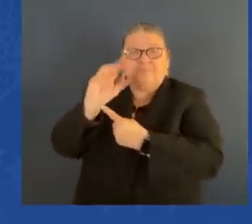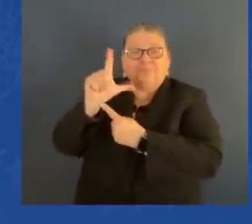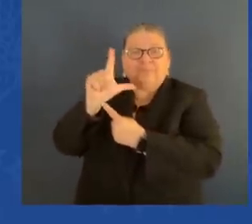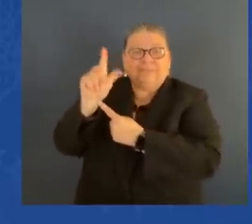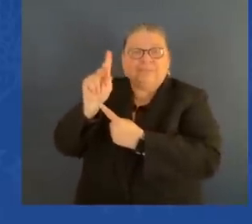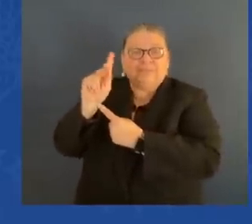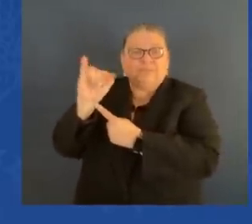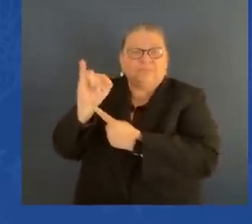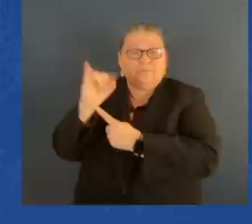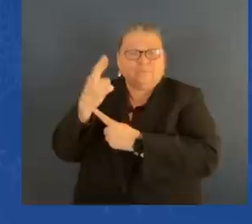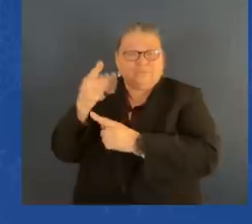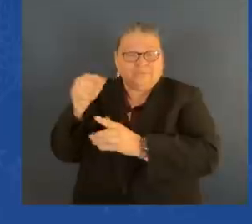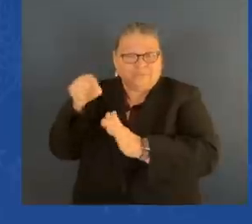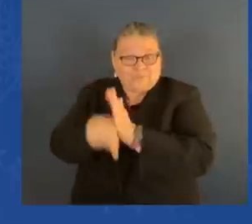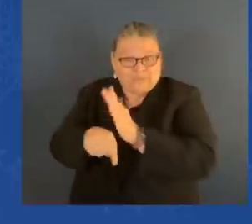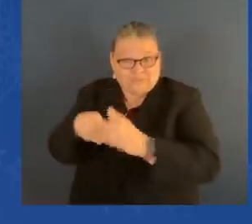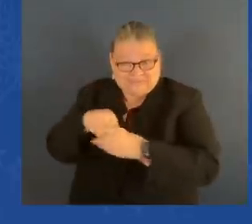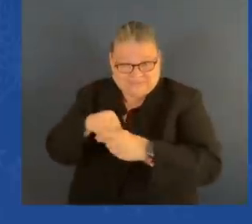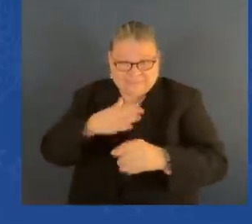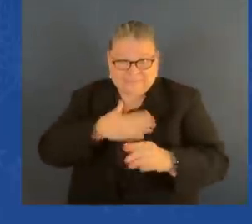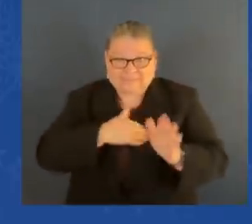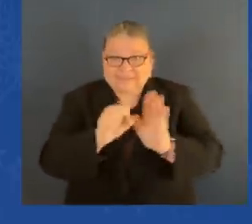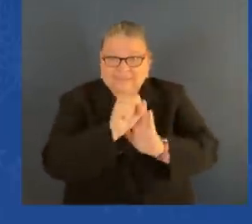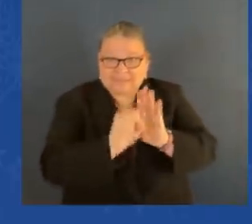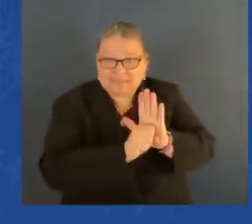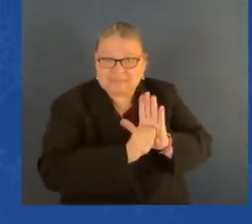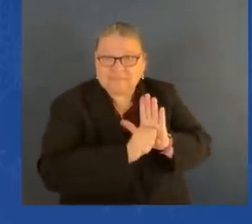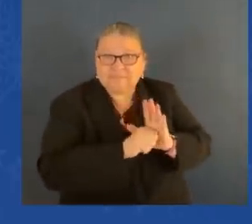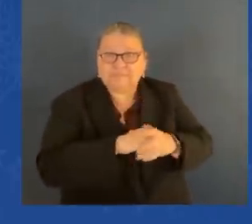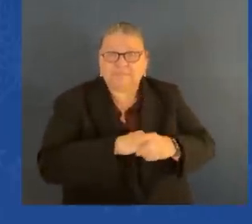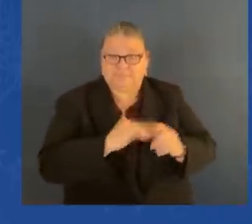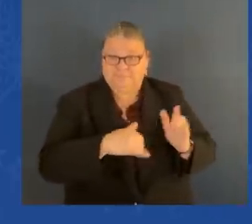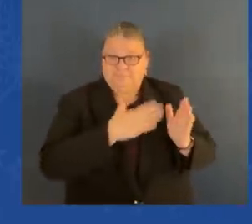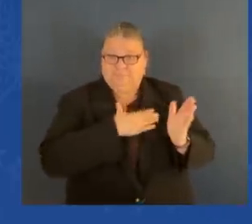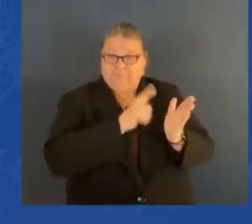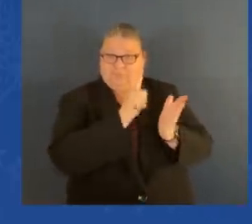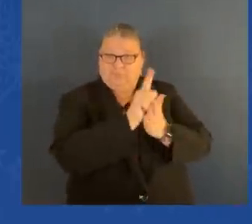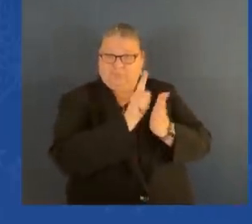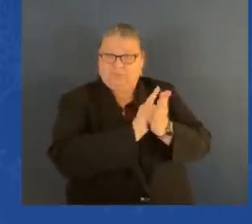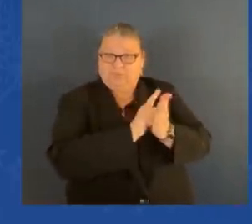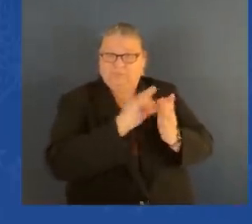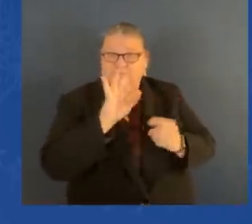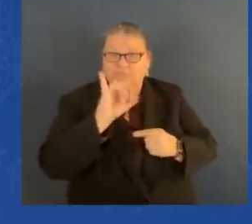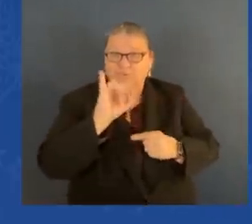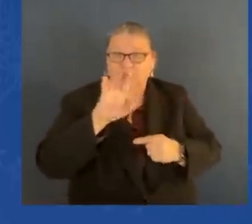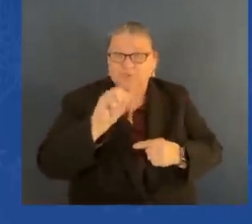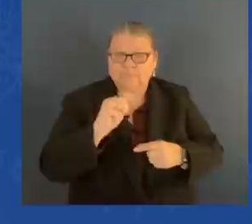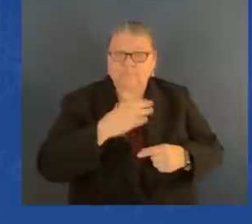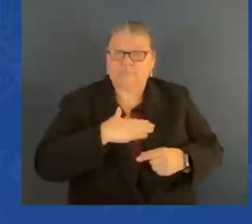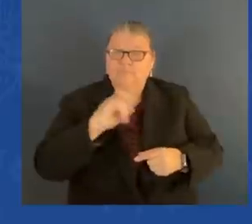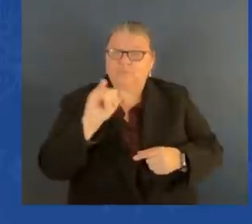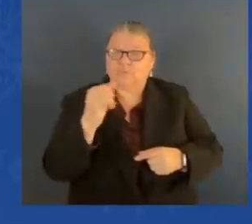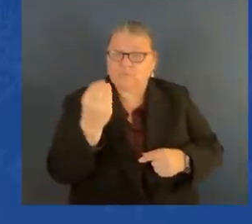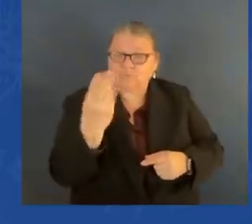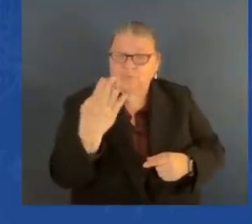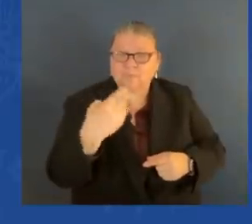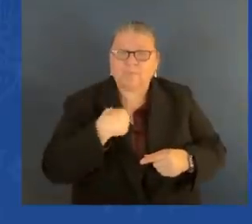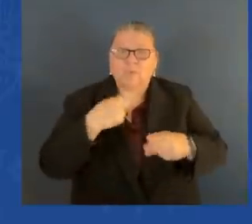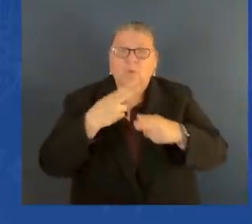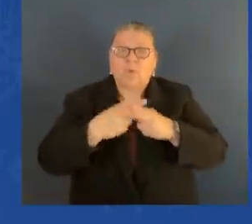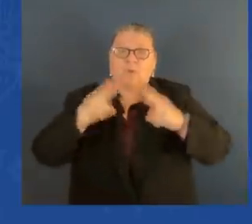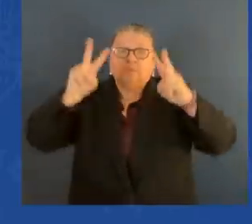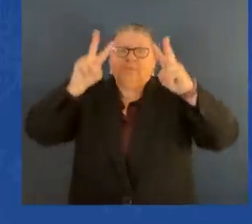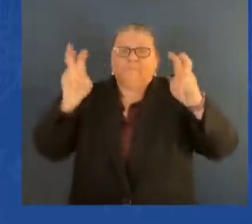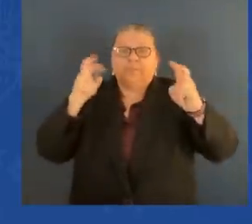a white shoe, as you used to call them, law firm. And after being home for six months, I couldn't do it